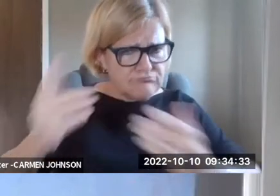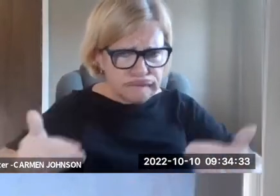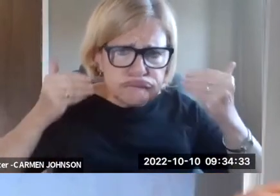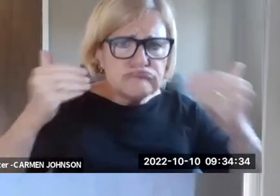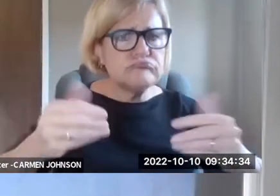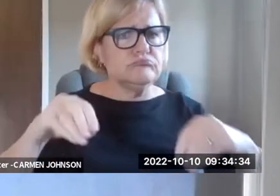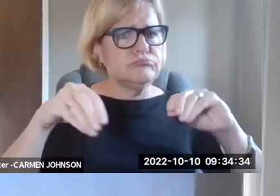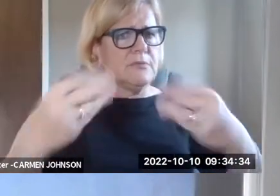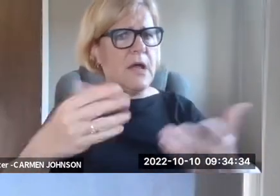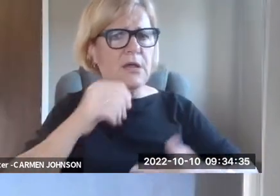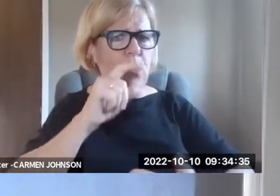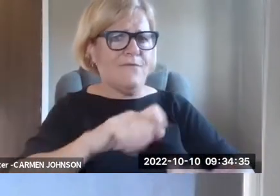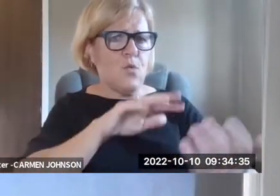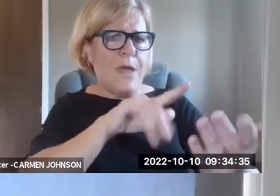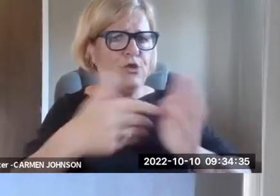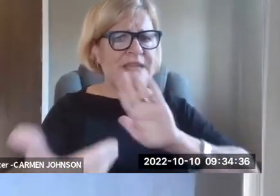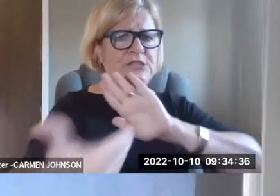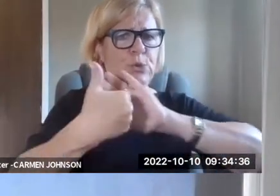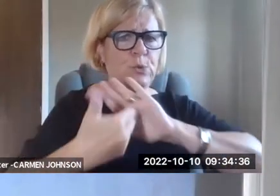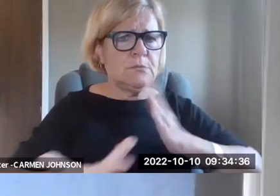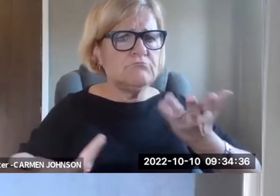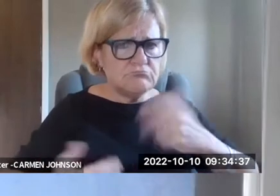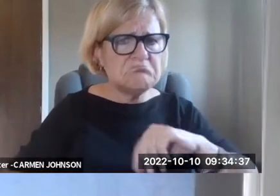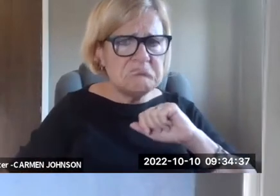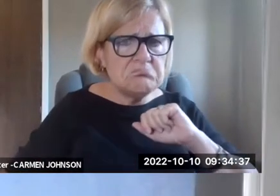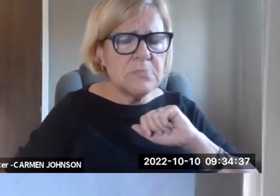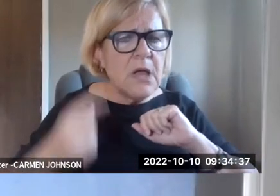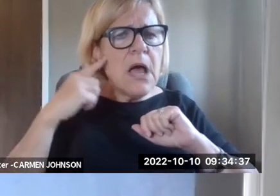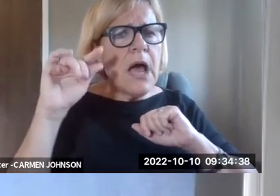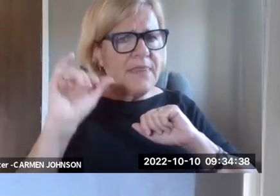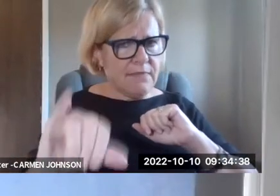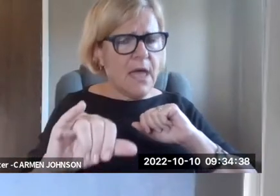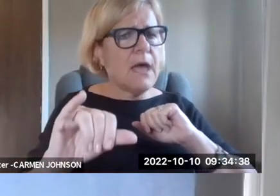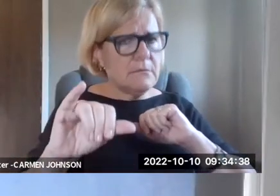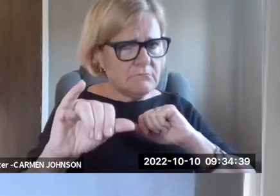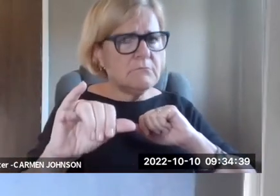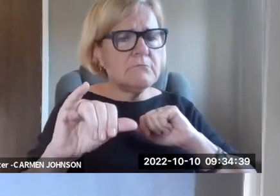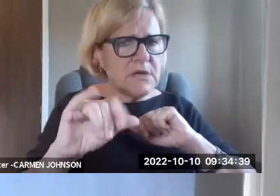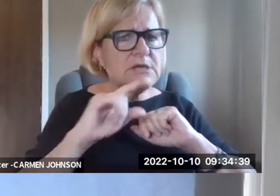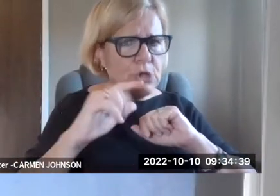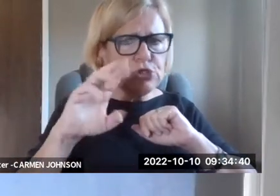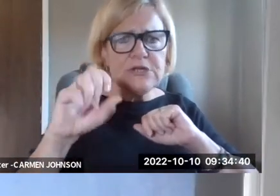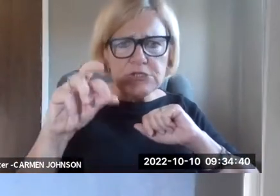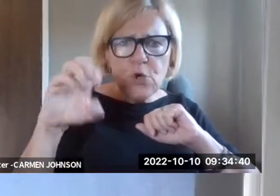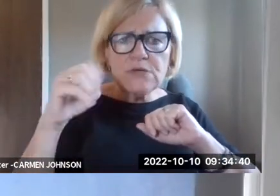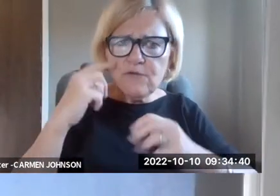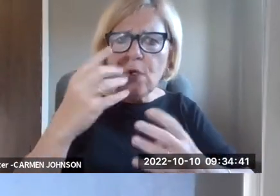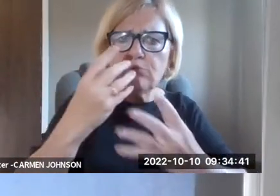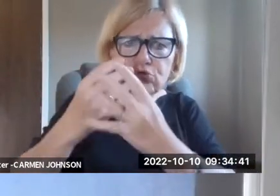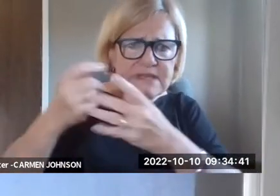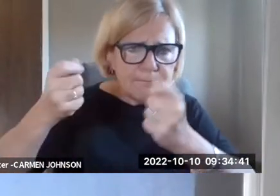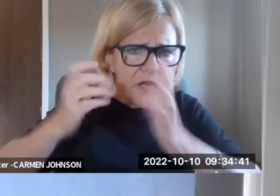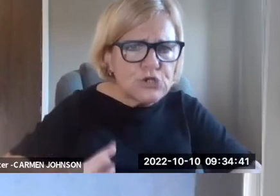with the law. And, you really, obviously the best way to ensure effective communication in prison is just to go ahead and provide it without waiting to be sued.